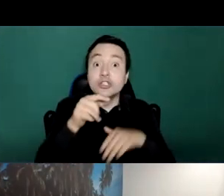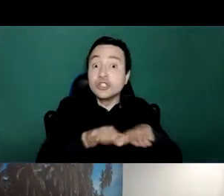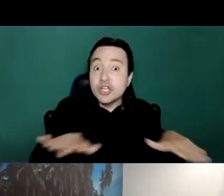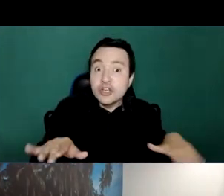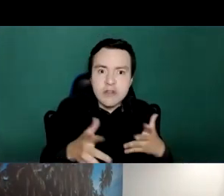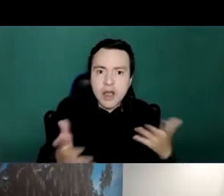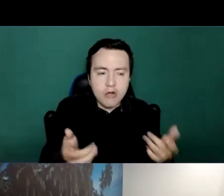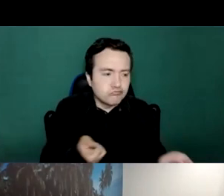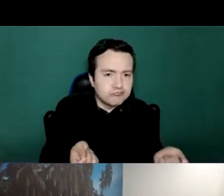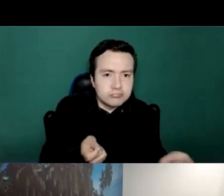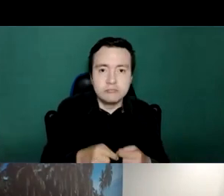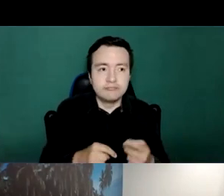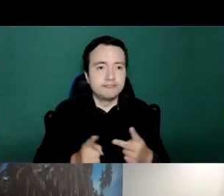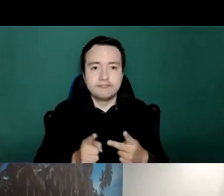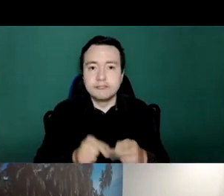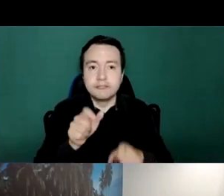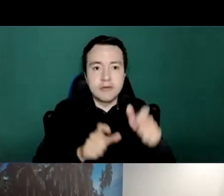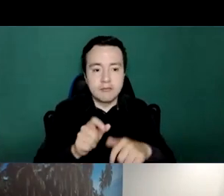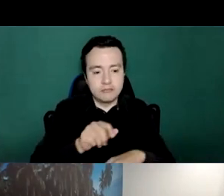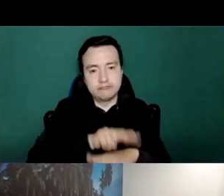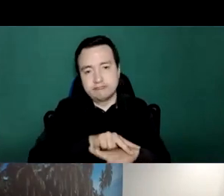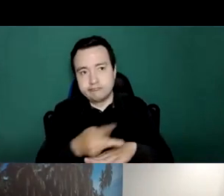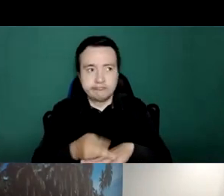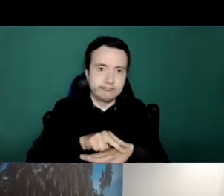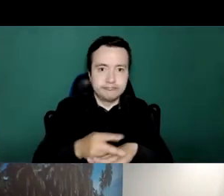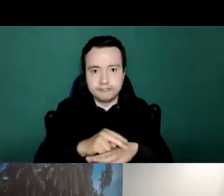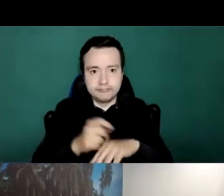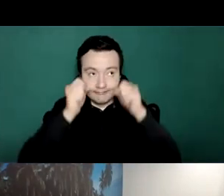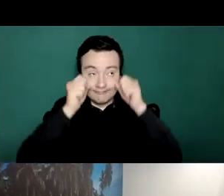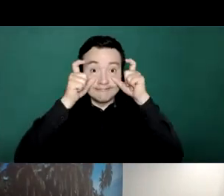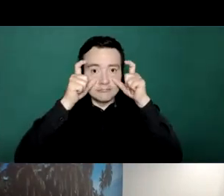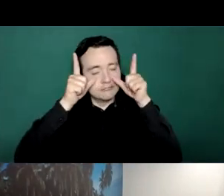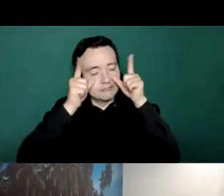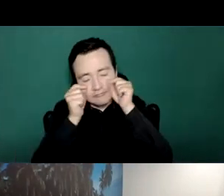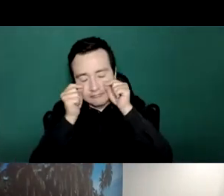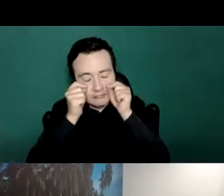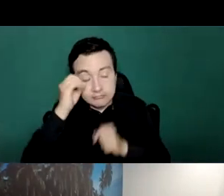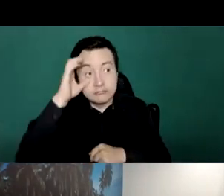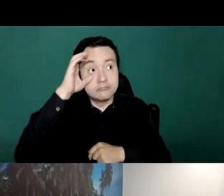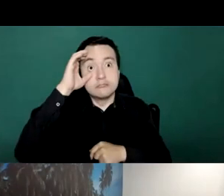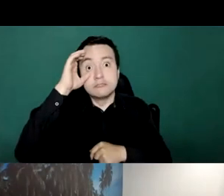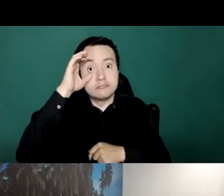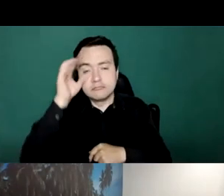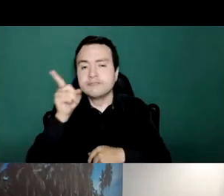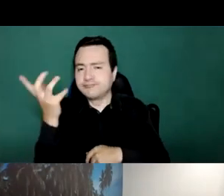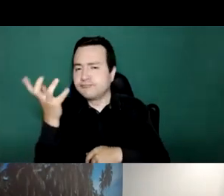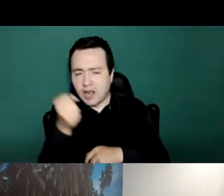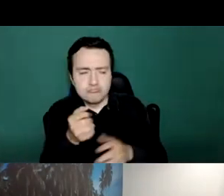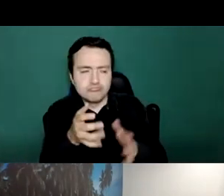the fact that there are no neurological pathologies and sleeplessness that people suffer from